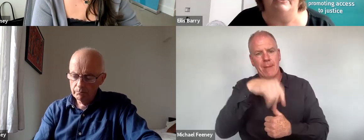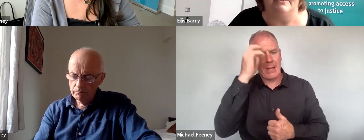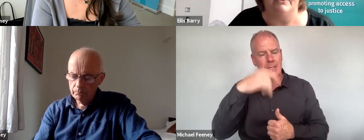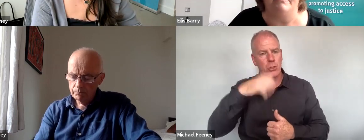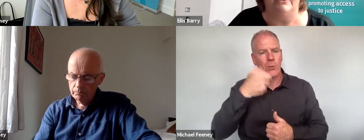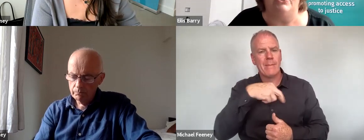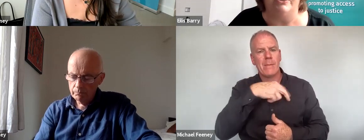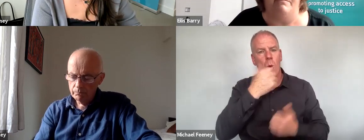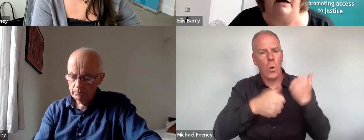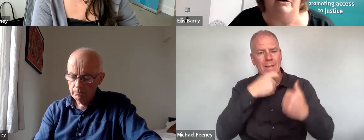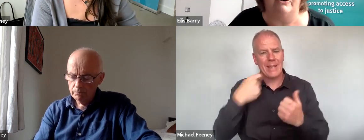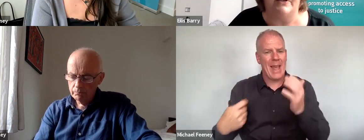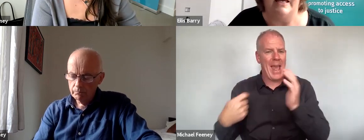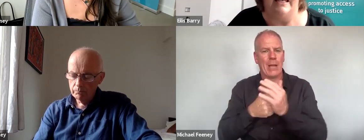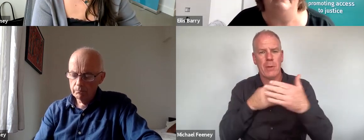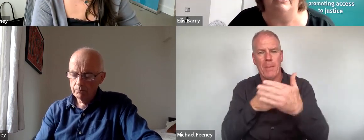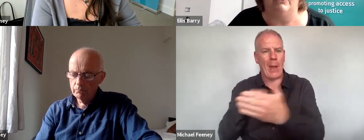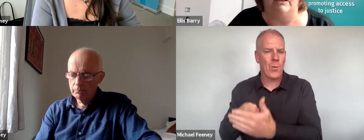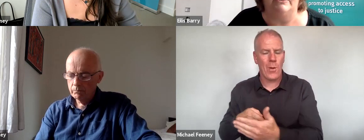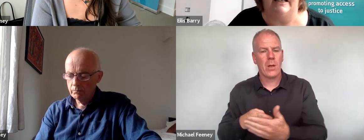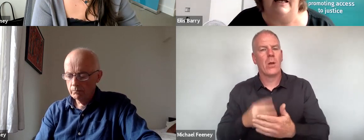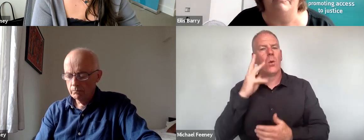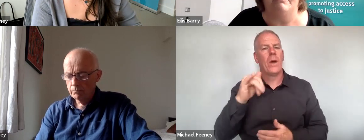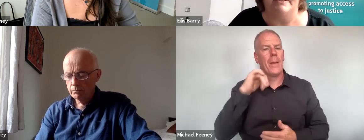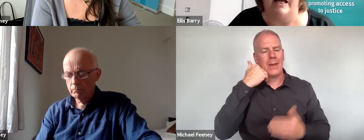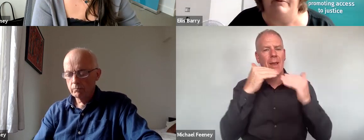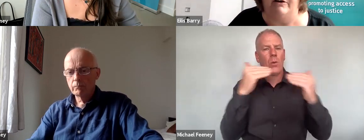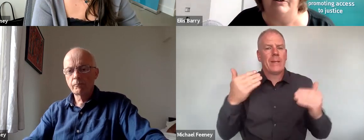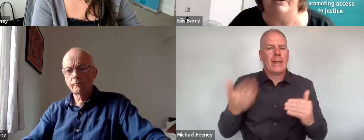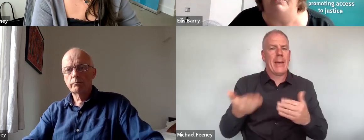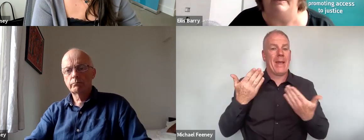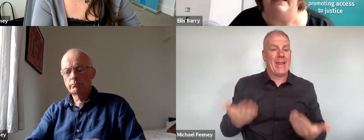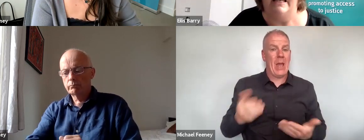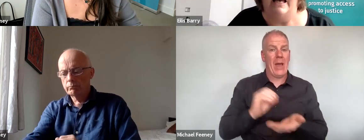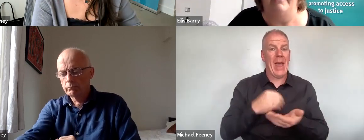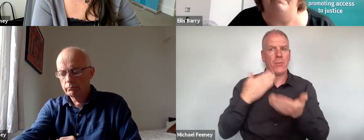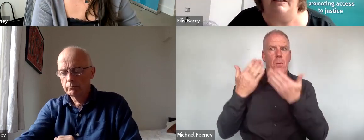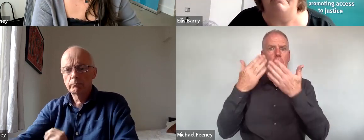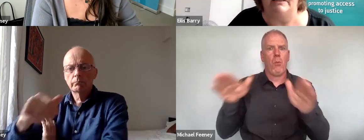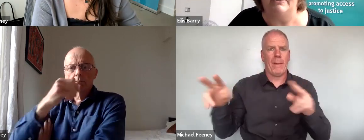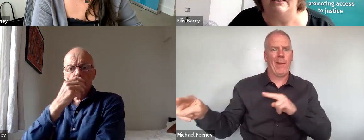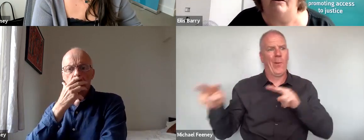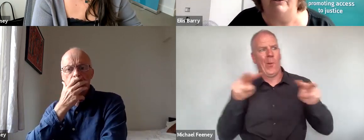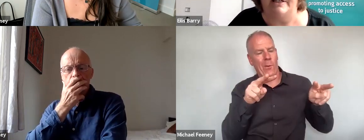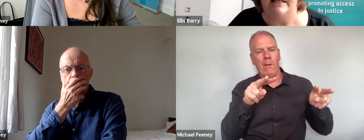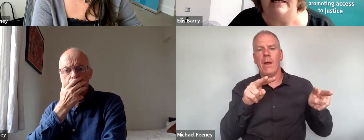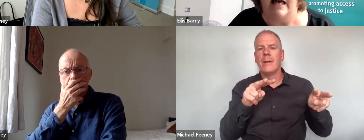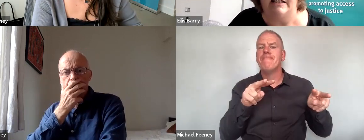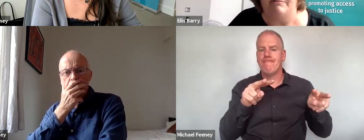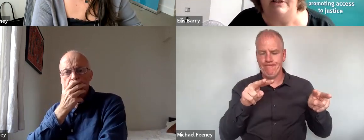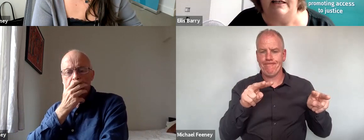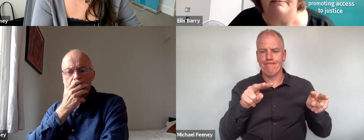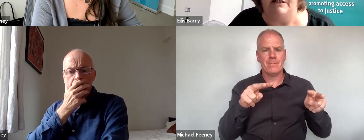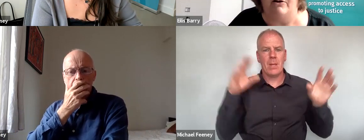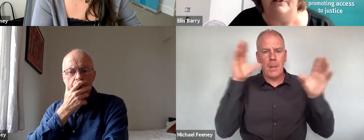added some additional barriers in that equality claims must now be heard in public and the possibility of retaining